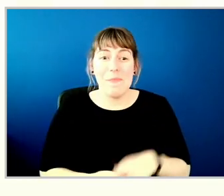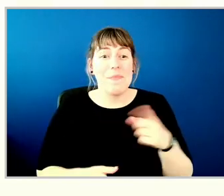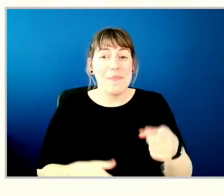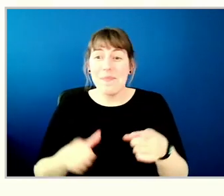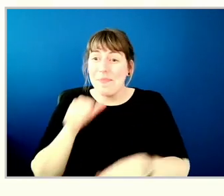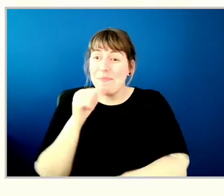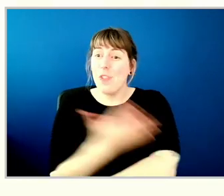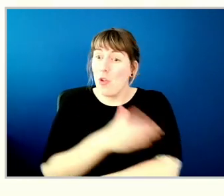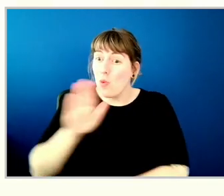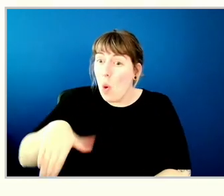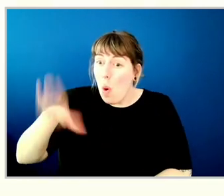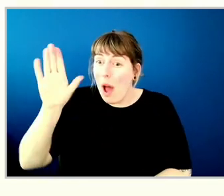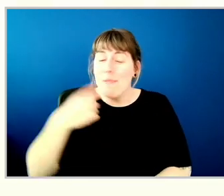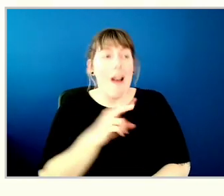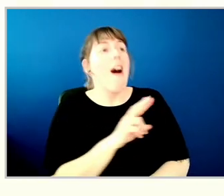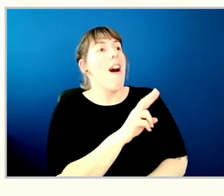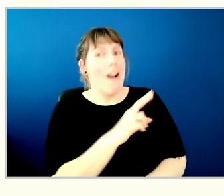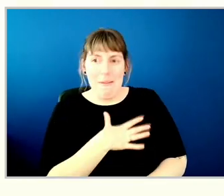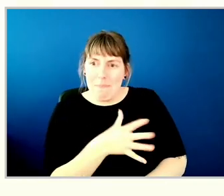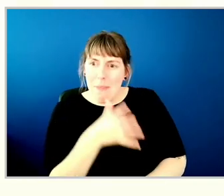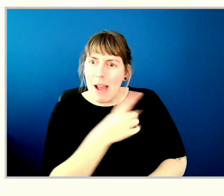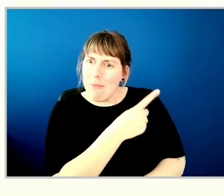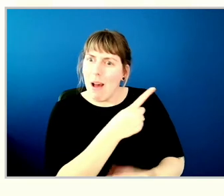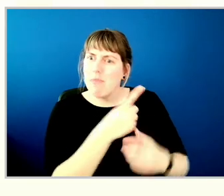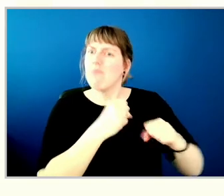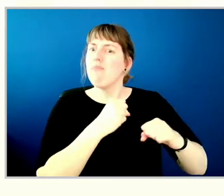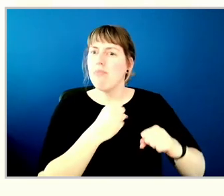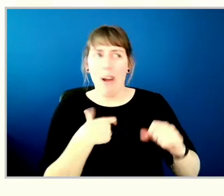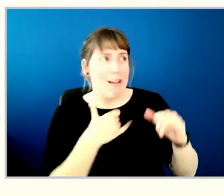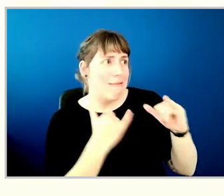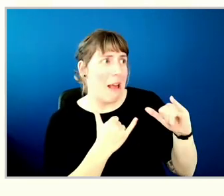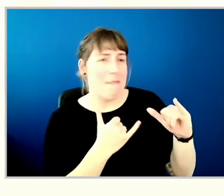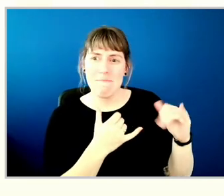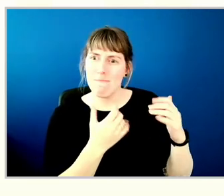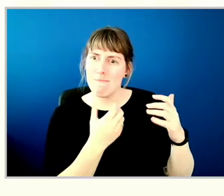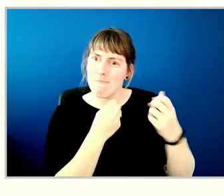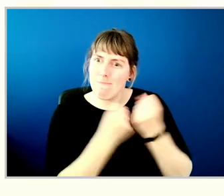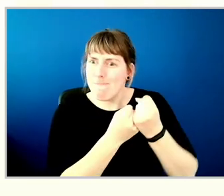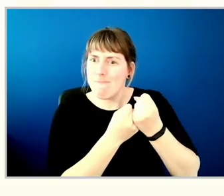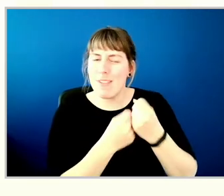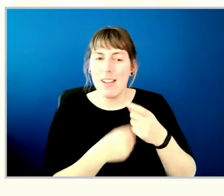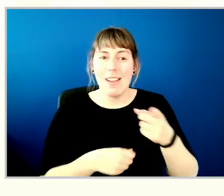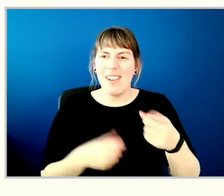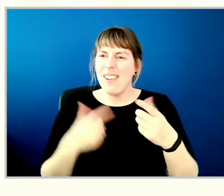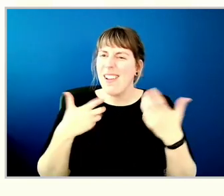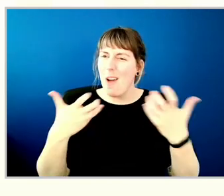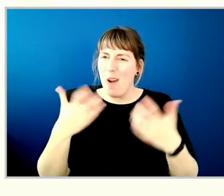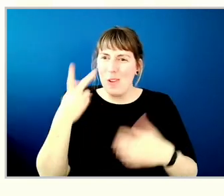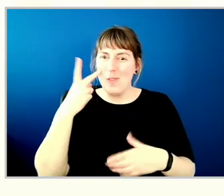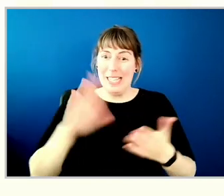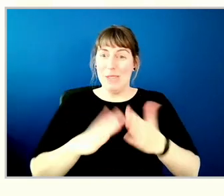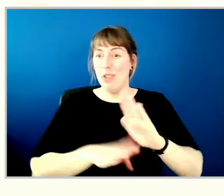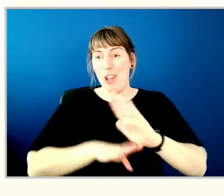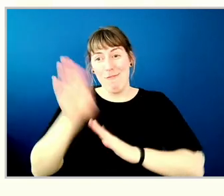say, my mom's standing for something, and I should too. I just want to see my community thrive.